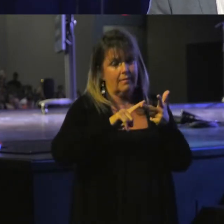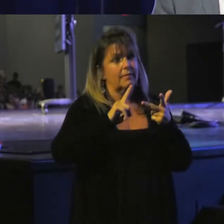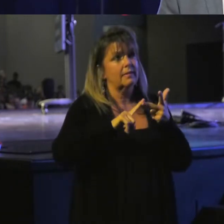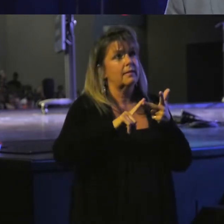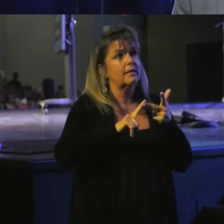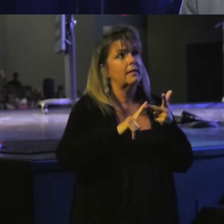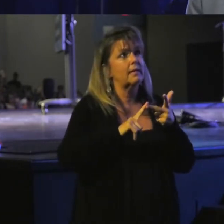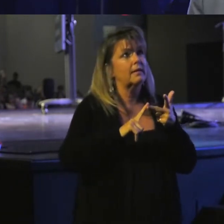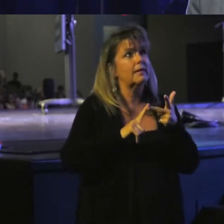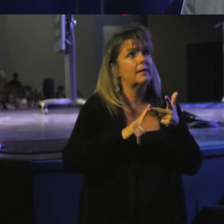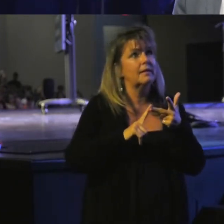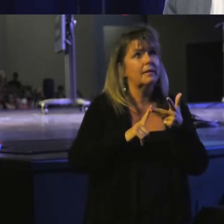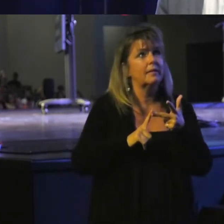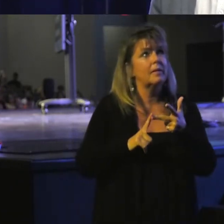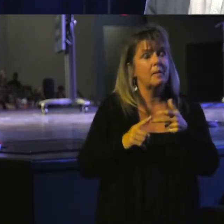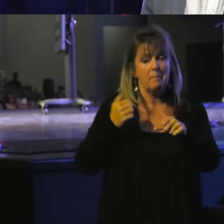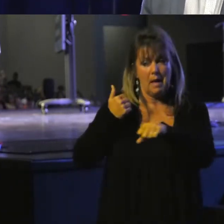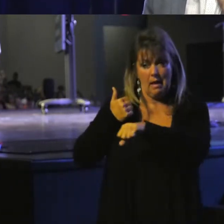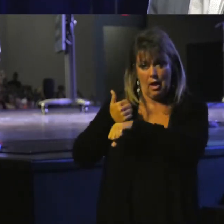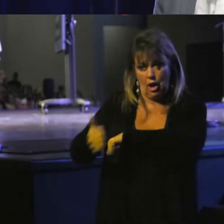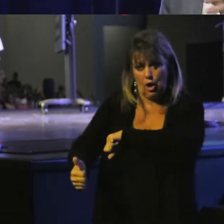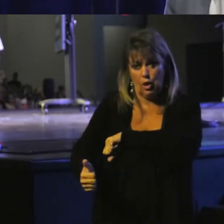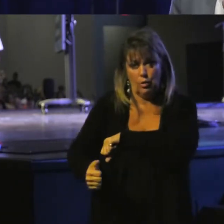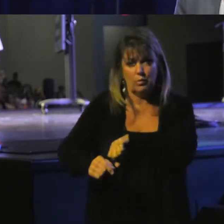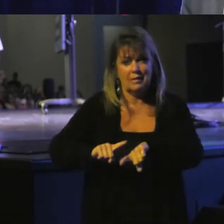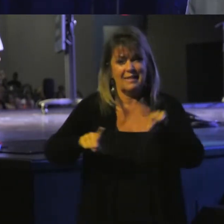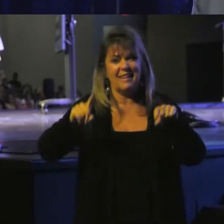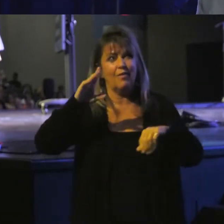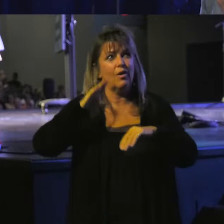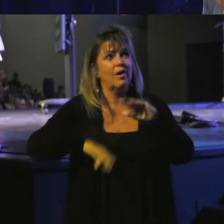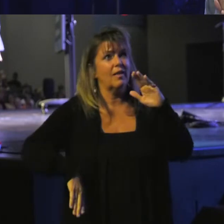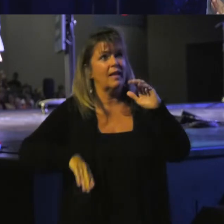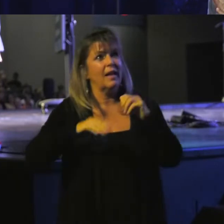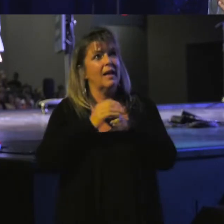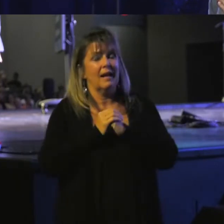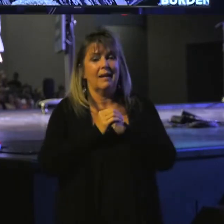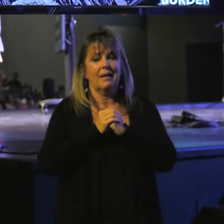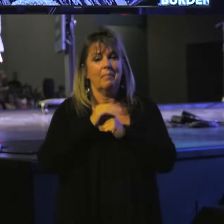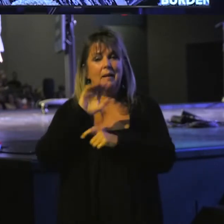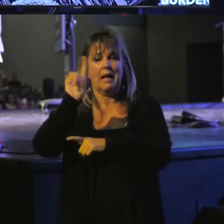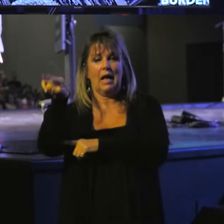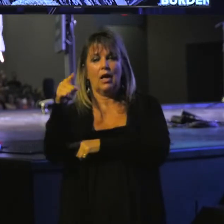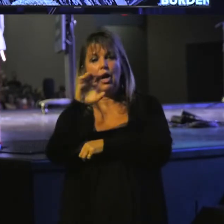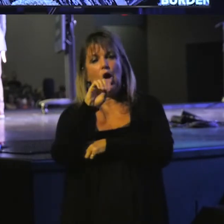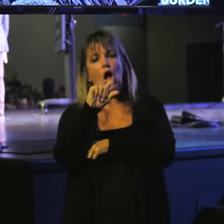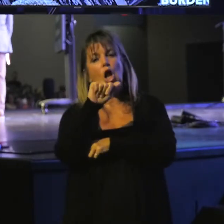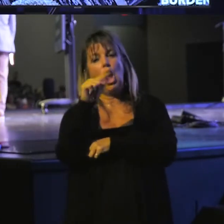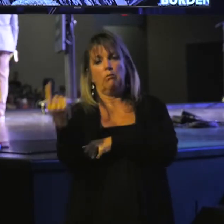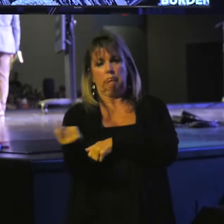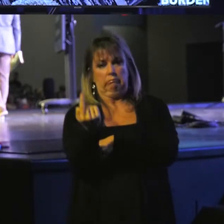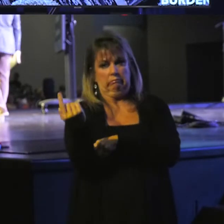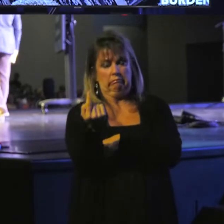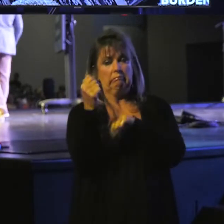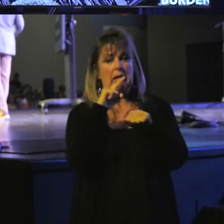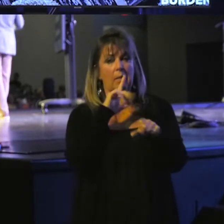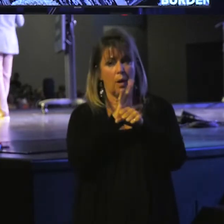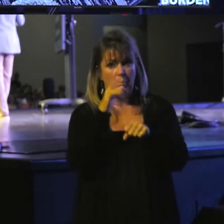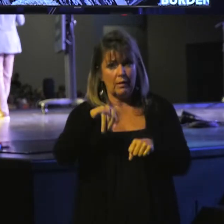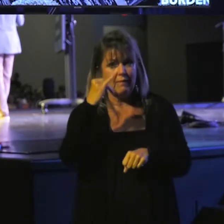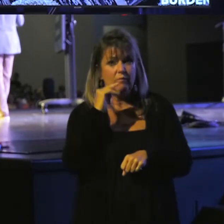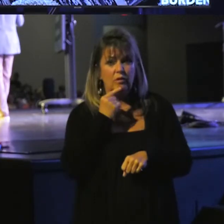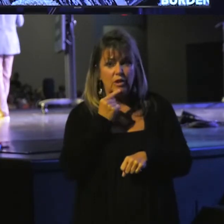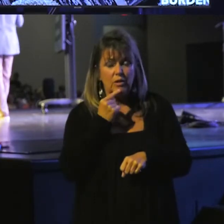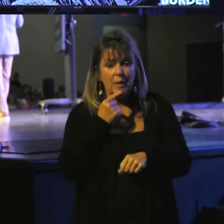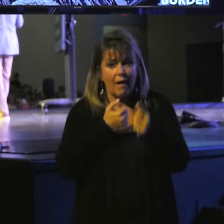Being accused is different than being alone. I can promise you that if you're